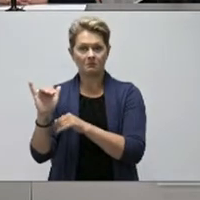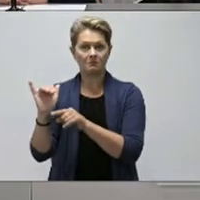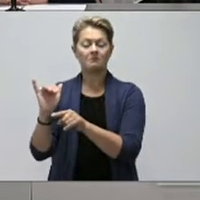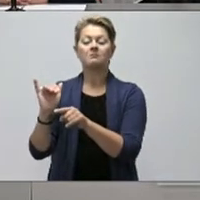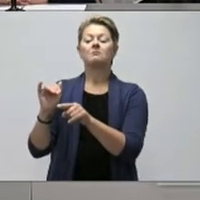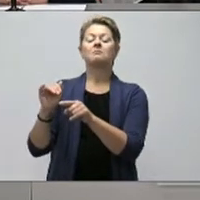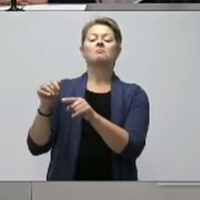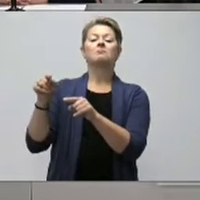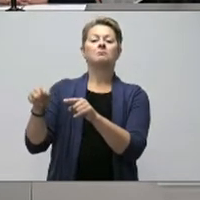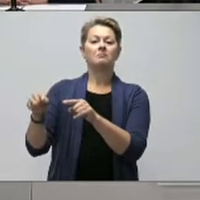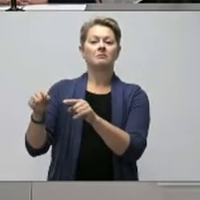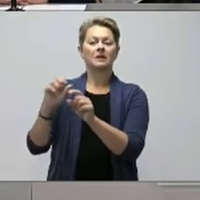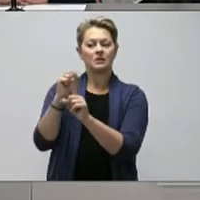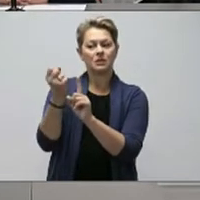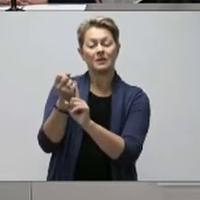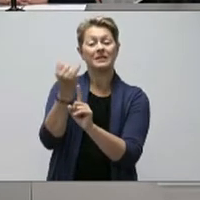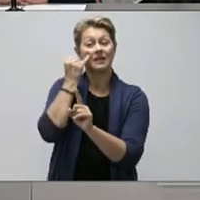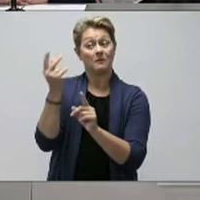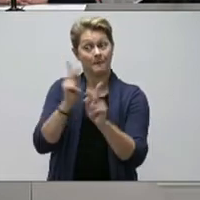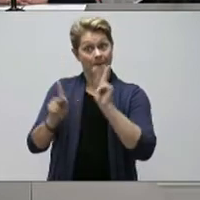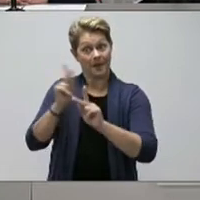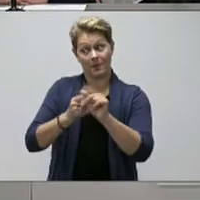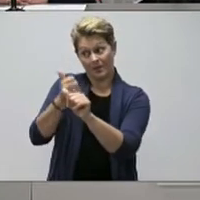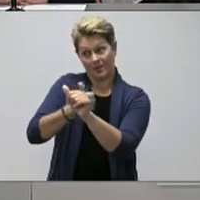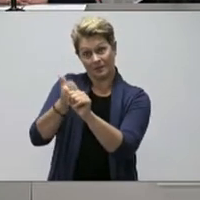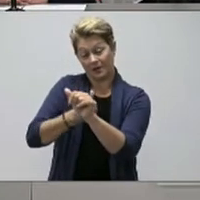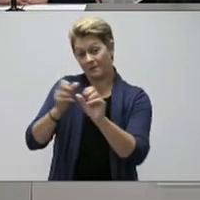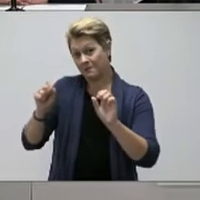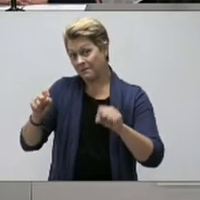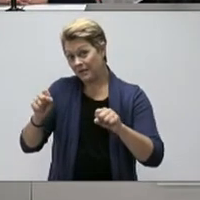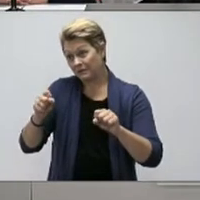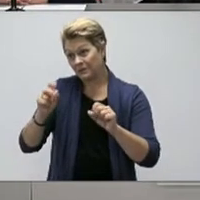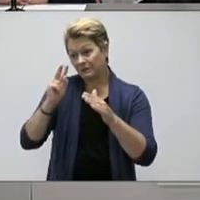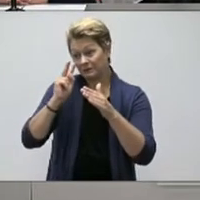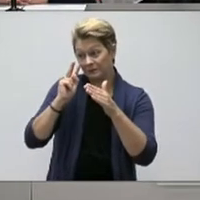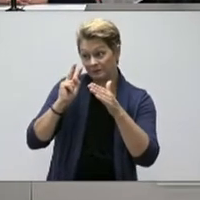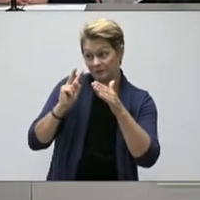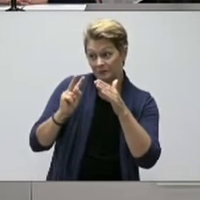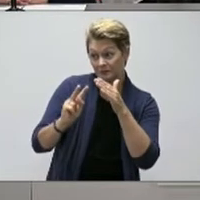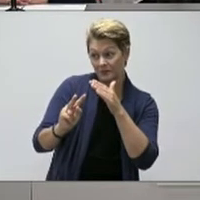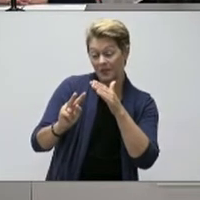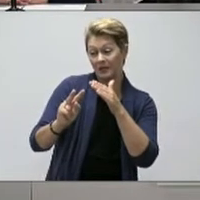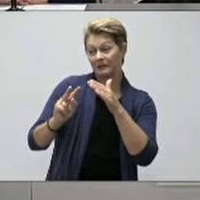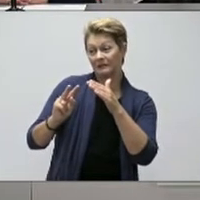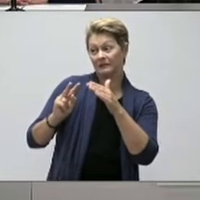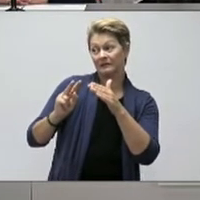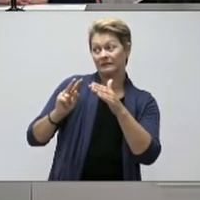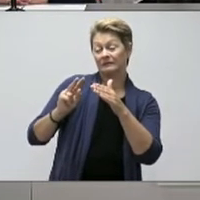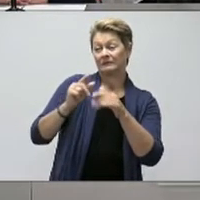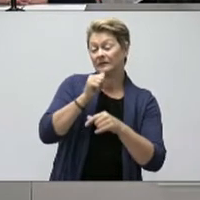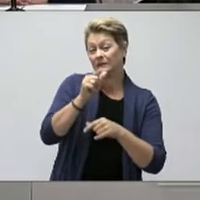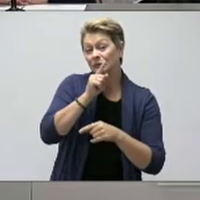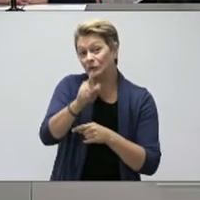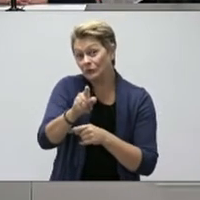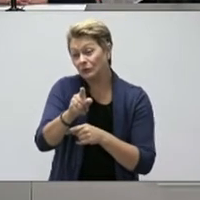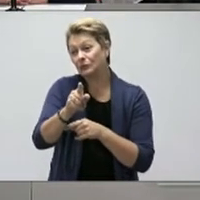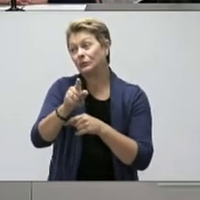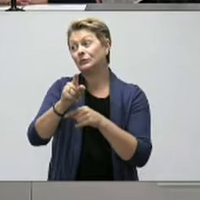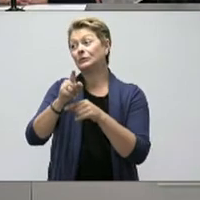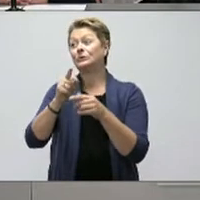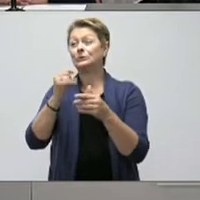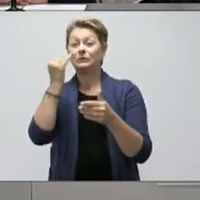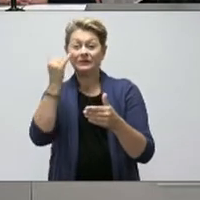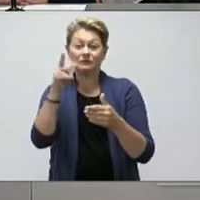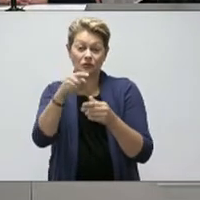either have or are even suspected of having. So how likely are we to get past this thing to convince people to electronically tag themselves, essentially?